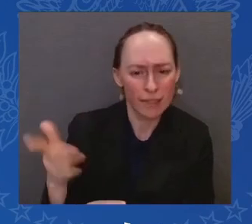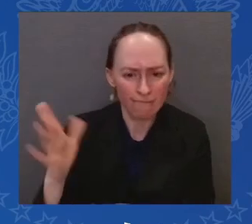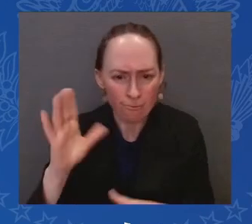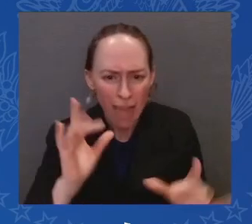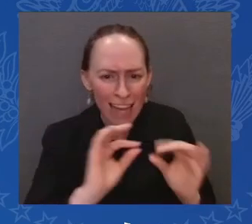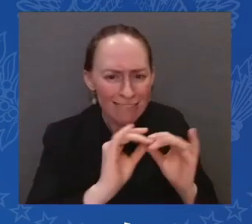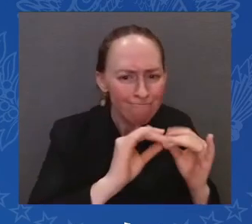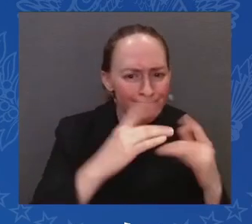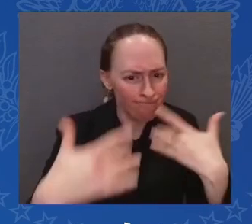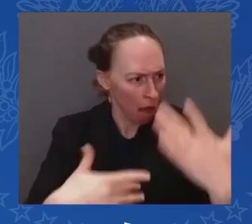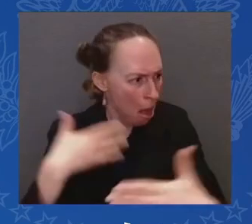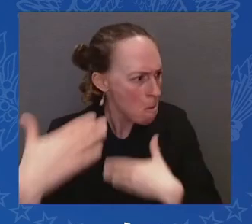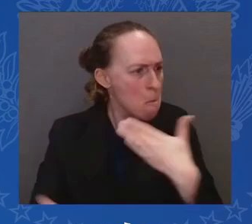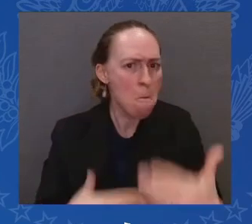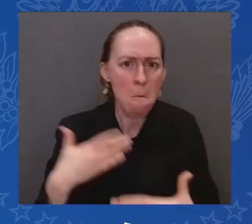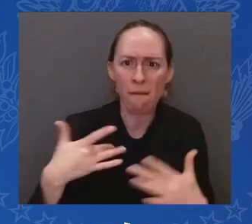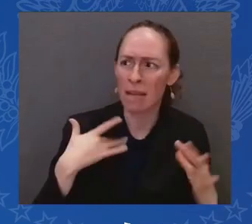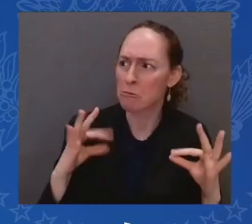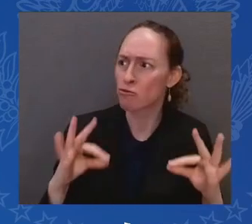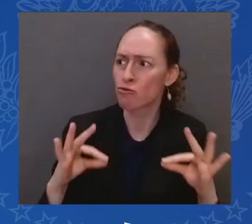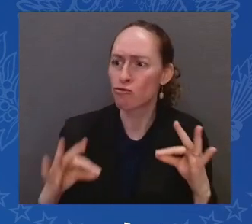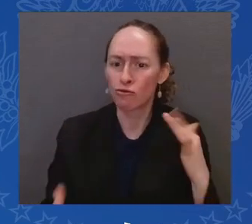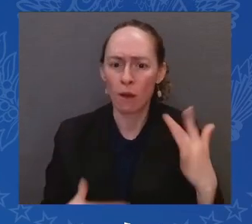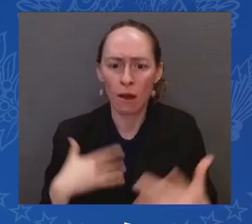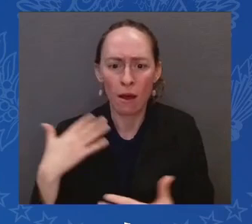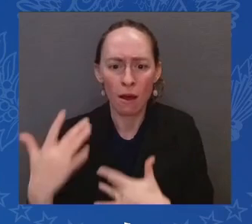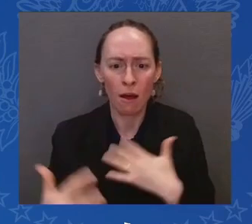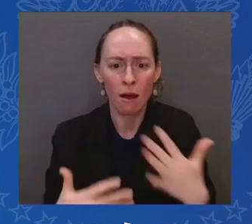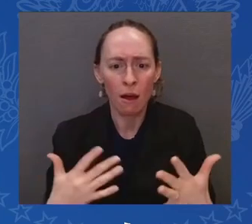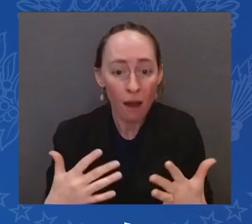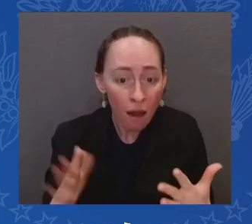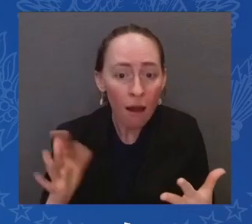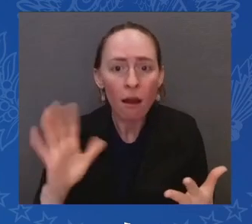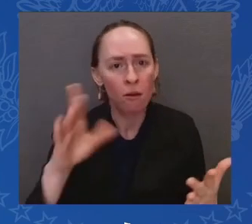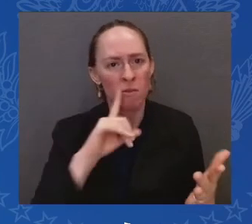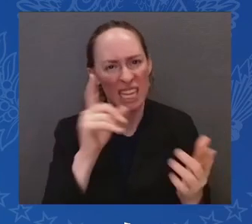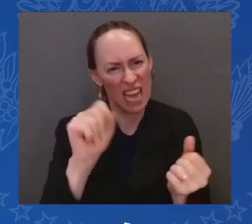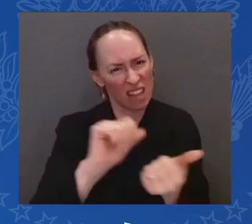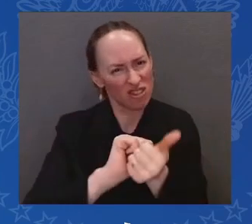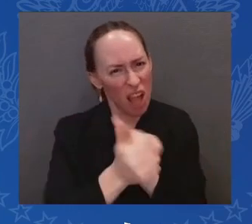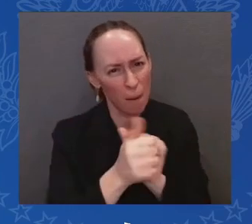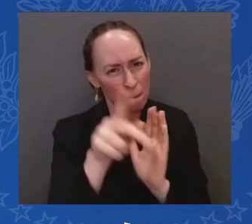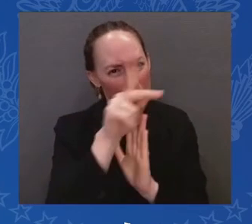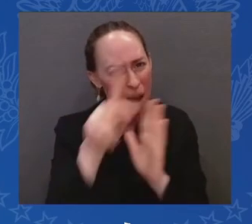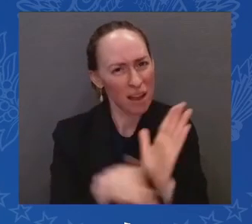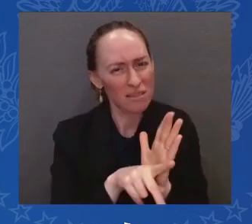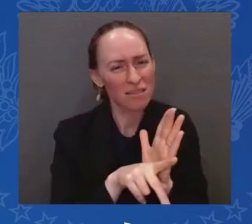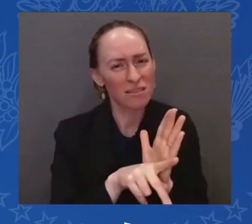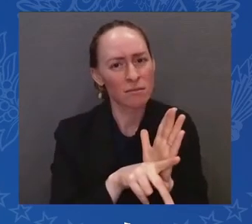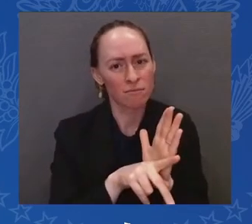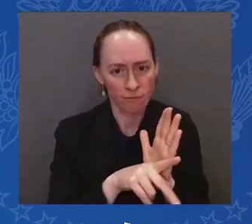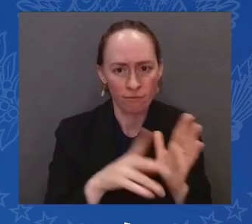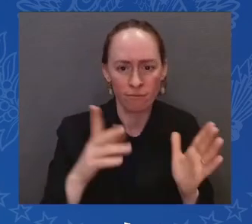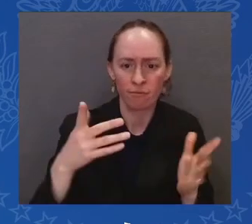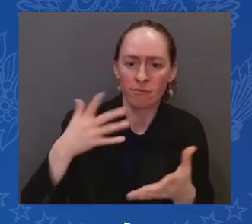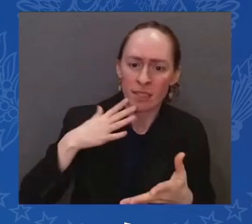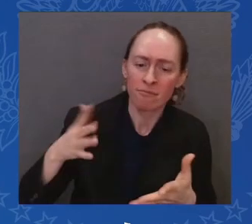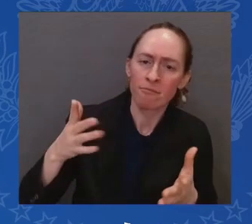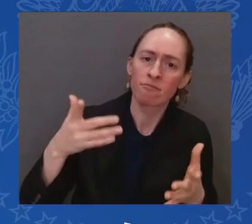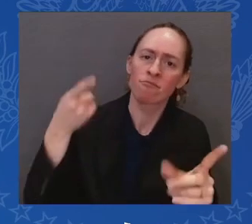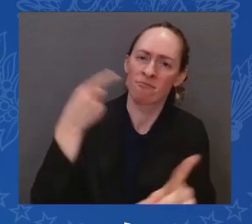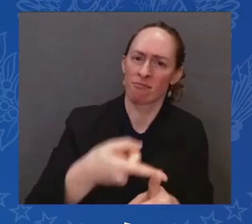both changing in substance, changing policy on the border, as well as security at the border. But they've walked away.